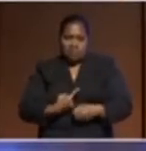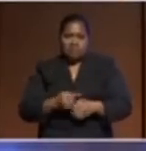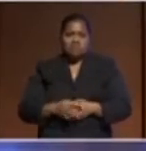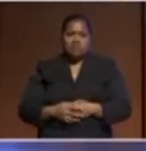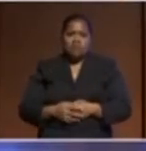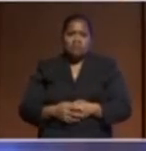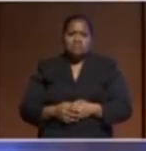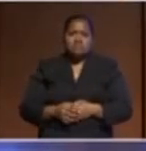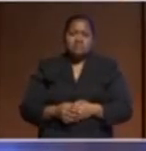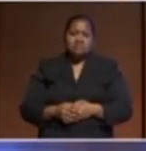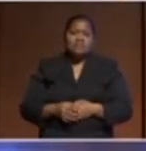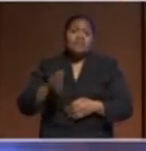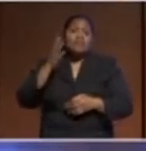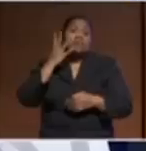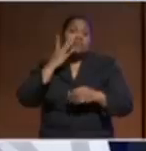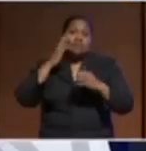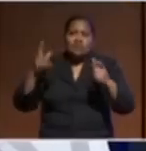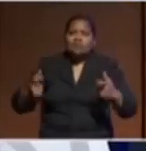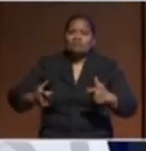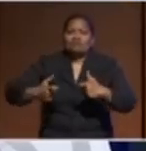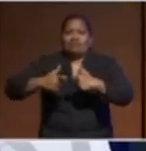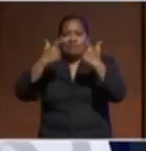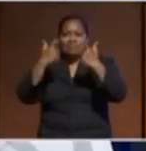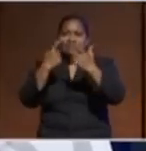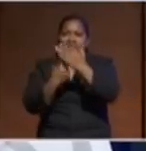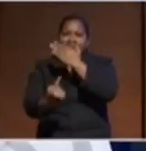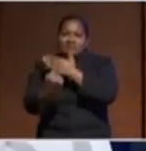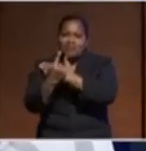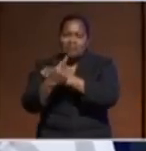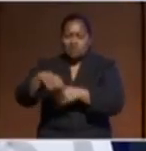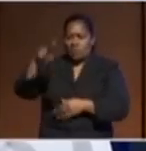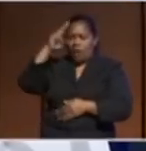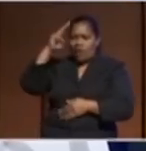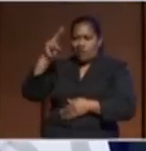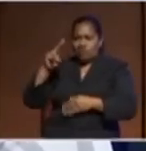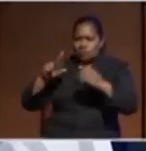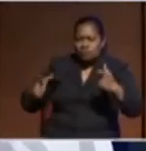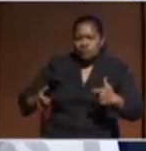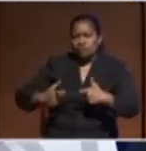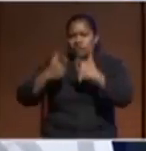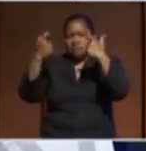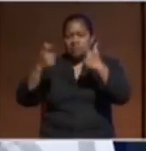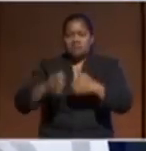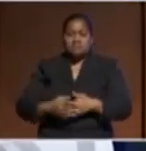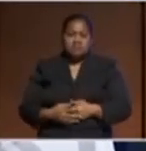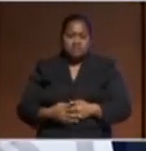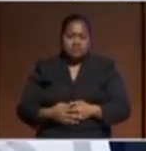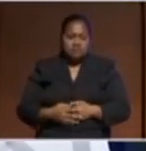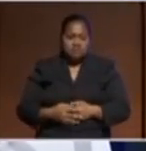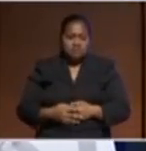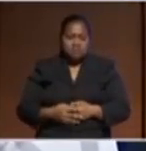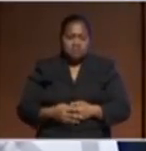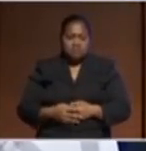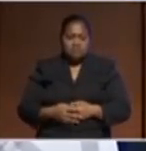challenges that would, you know, face our nations. before I met Covey, I